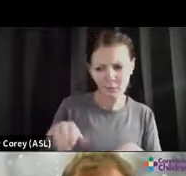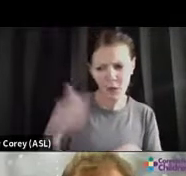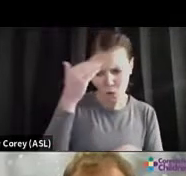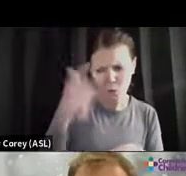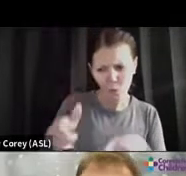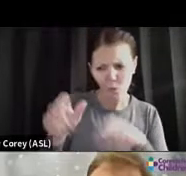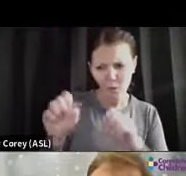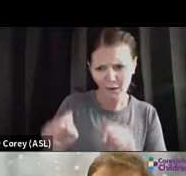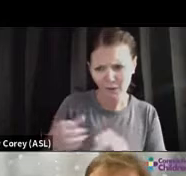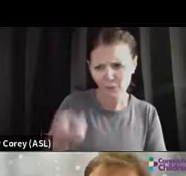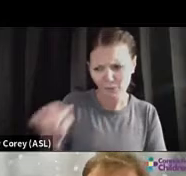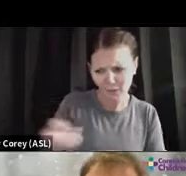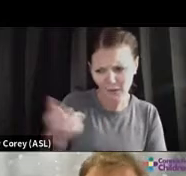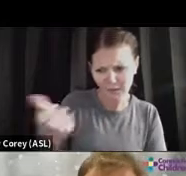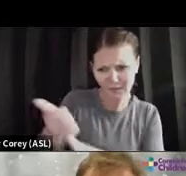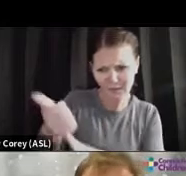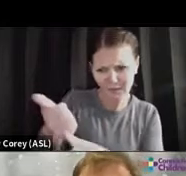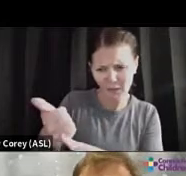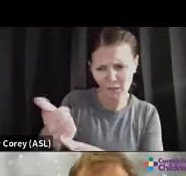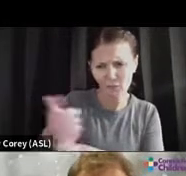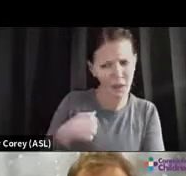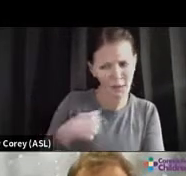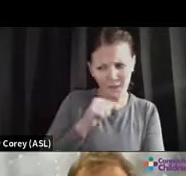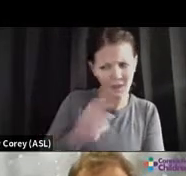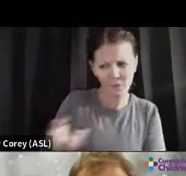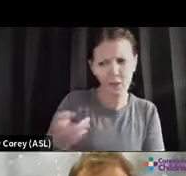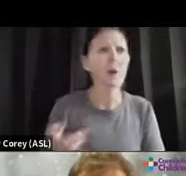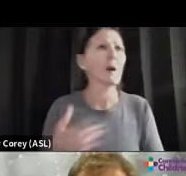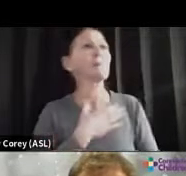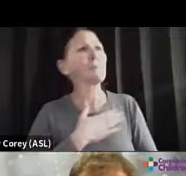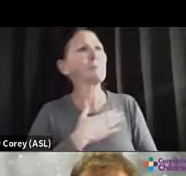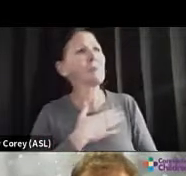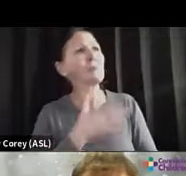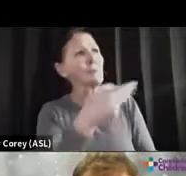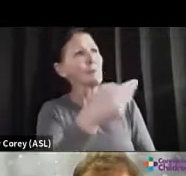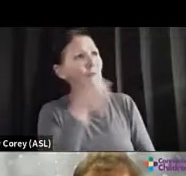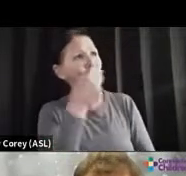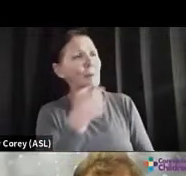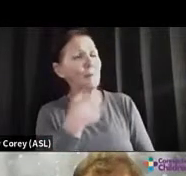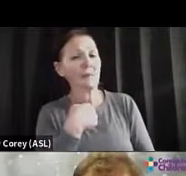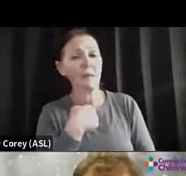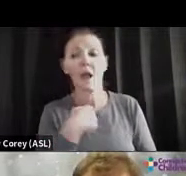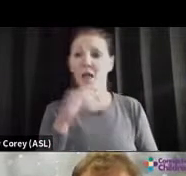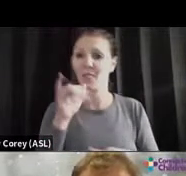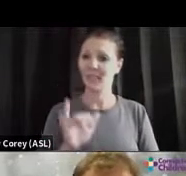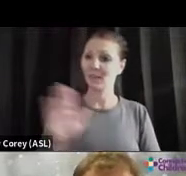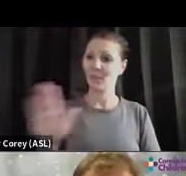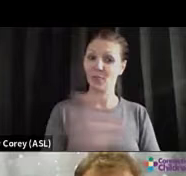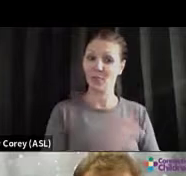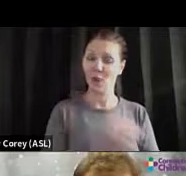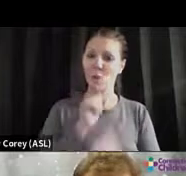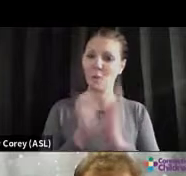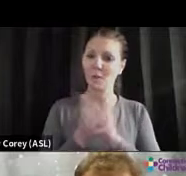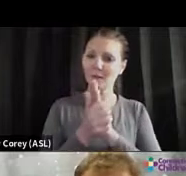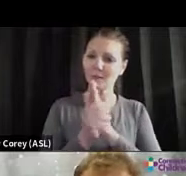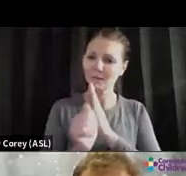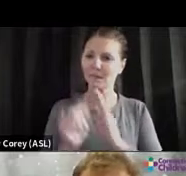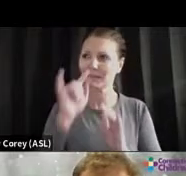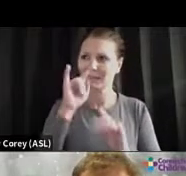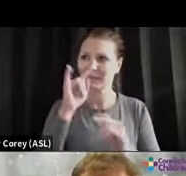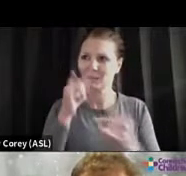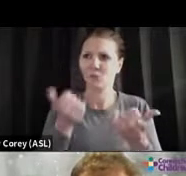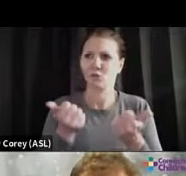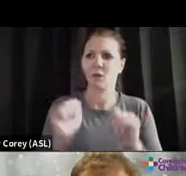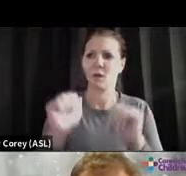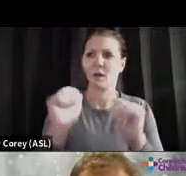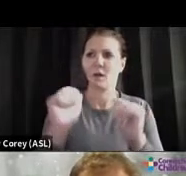I'm not going to feed you, right? But feed me, mommy, please, right? These are coping skills that kids are trying to use. And more importantly, we're seeing